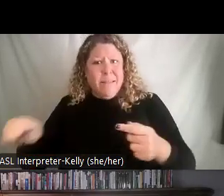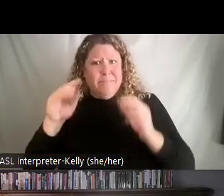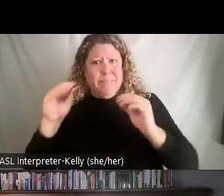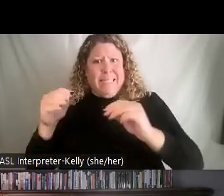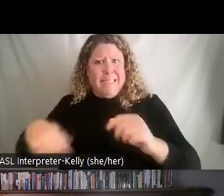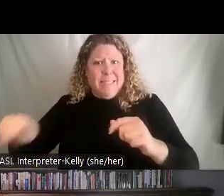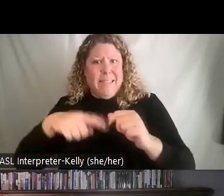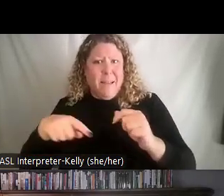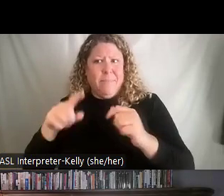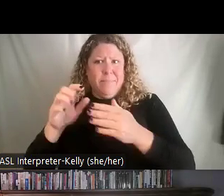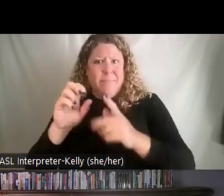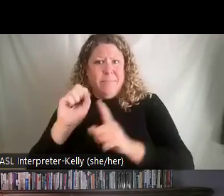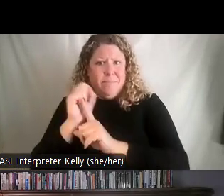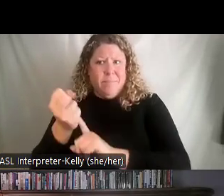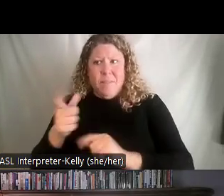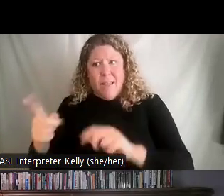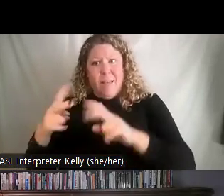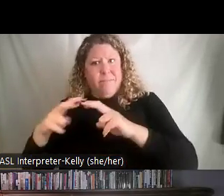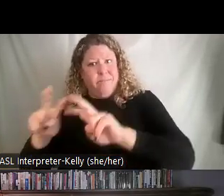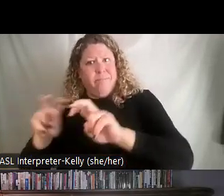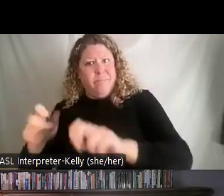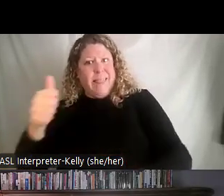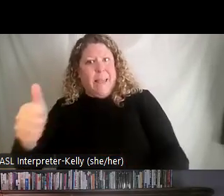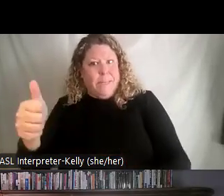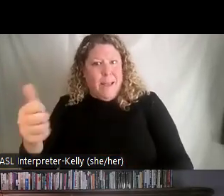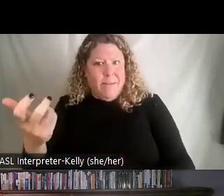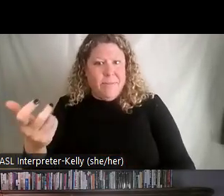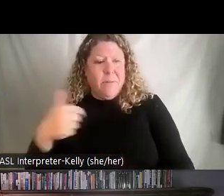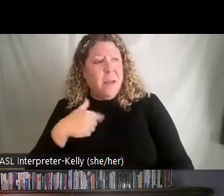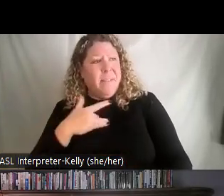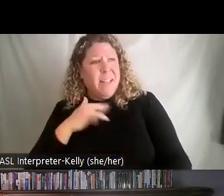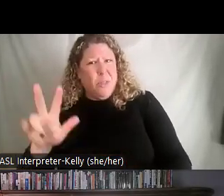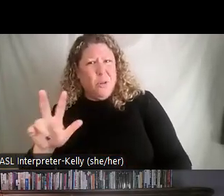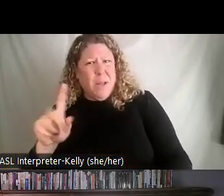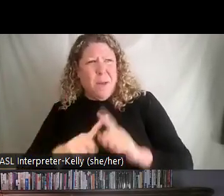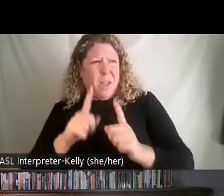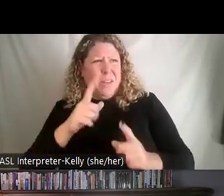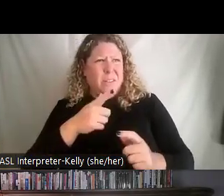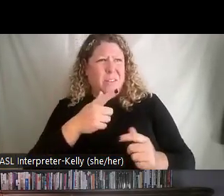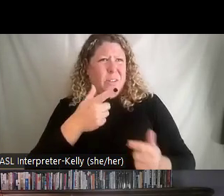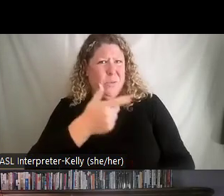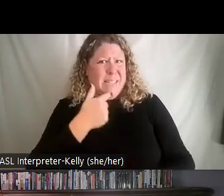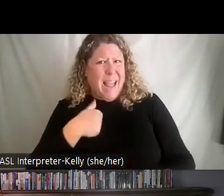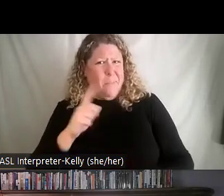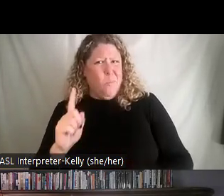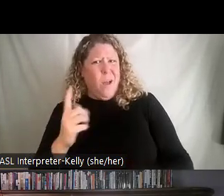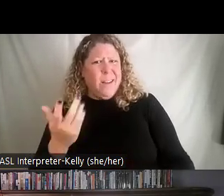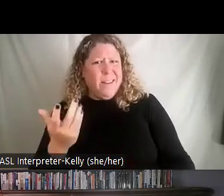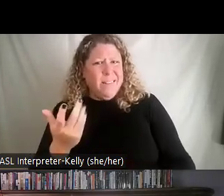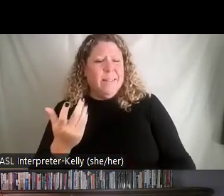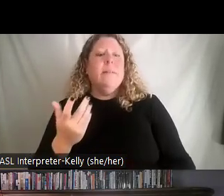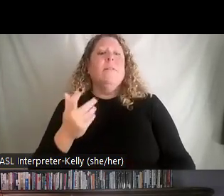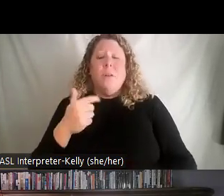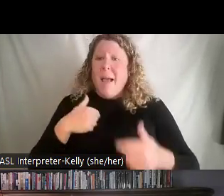Or likewise, hey, I feel like I'm a three, maybe even moving into a four, but you're treating me like a one. So having these